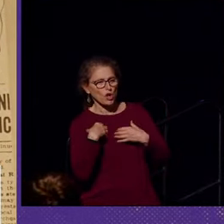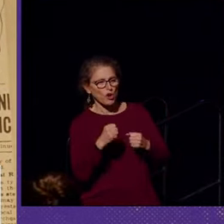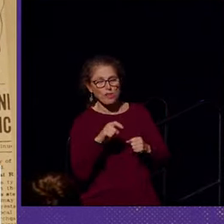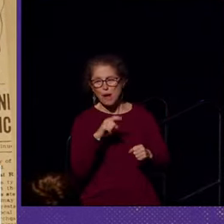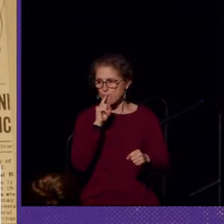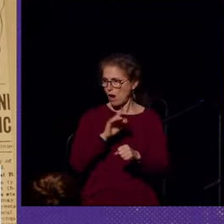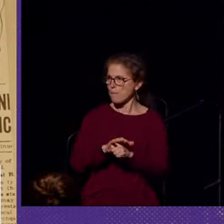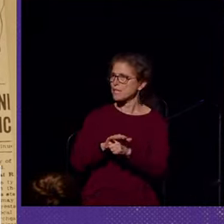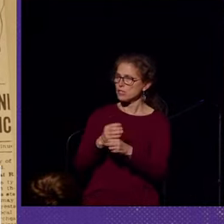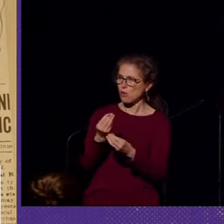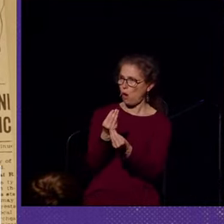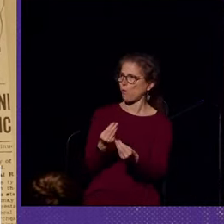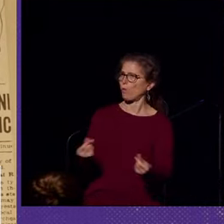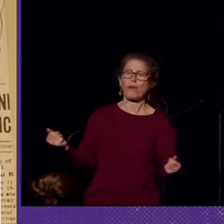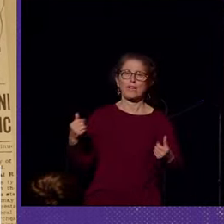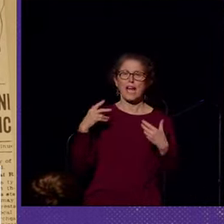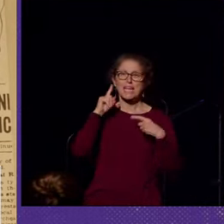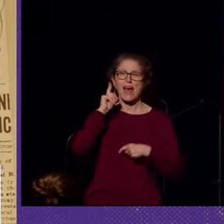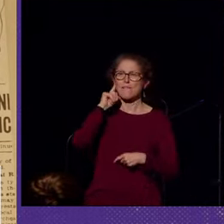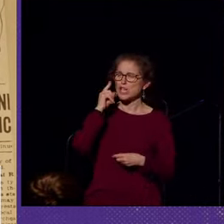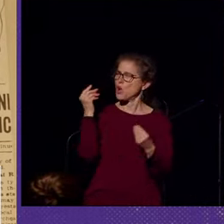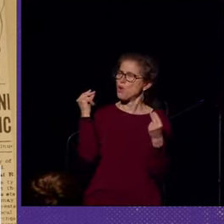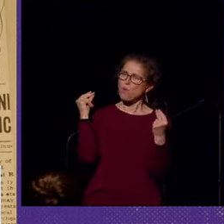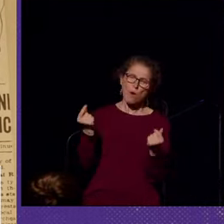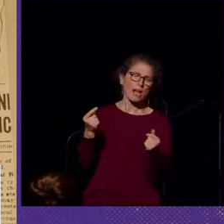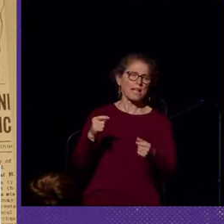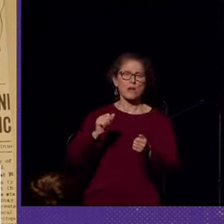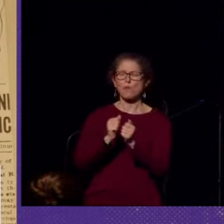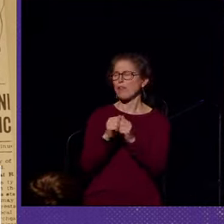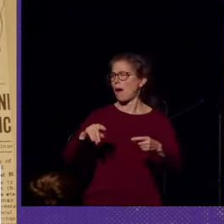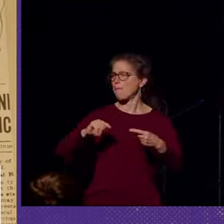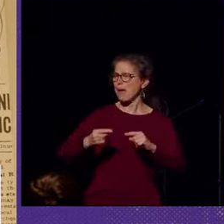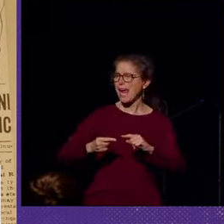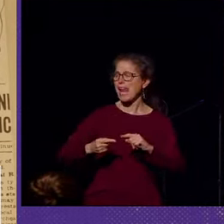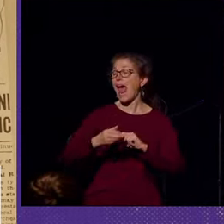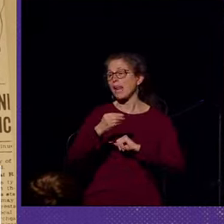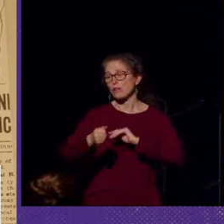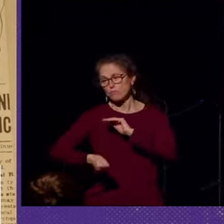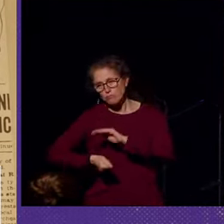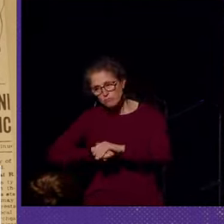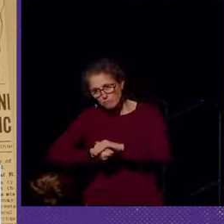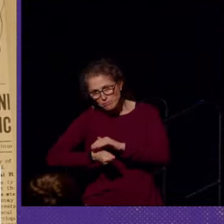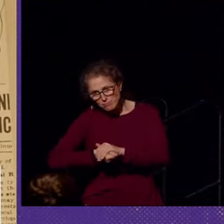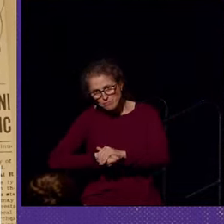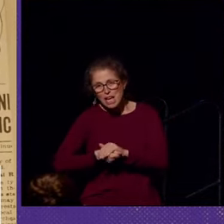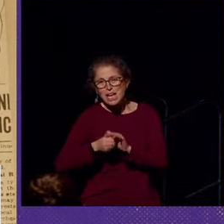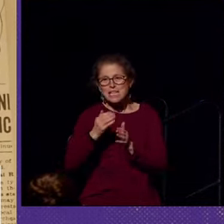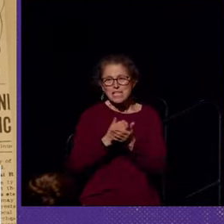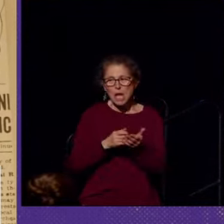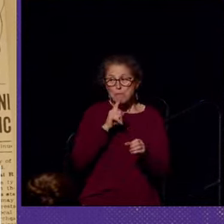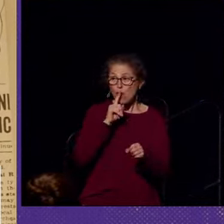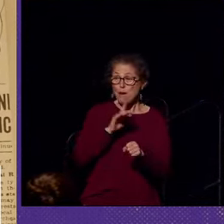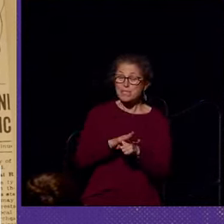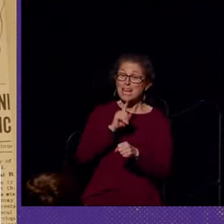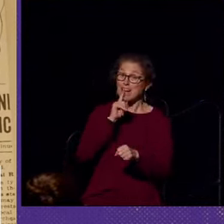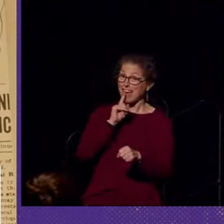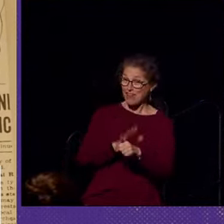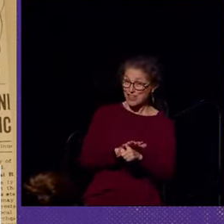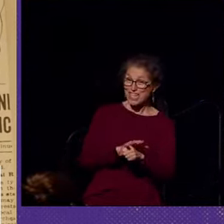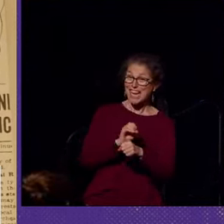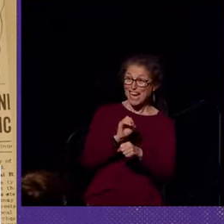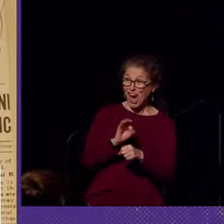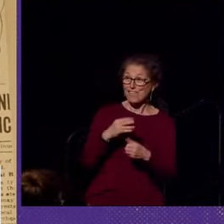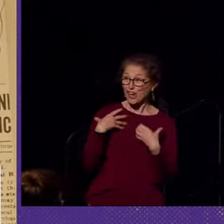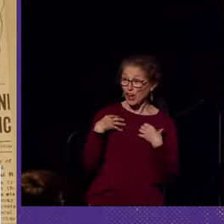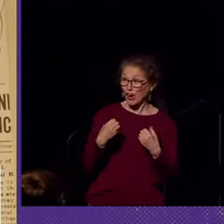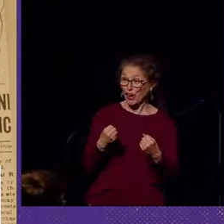alleviate deafness quickly, painlessly, and discreetly, some even promising a guarantee of cure.